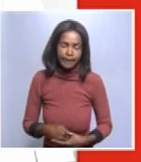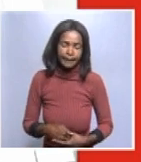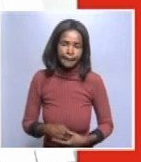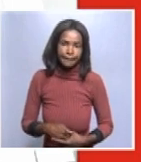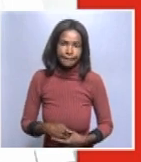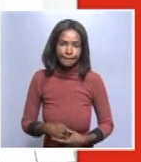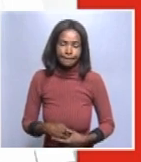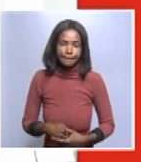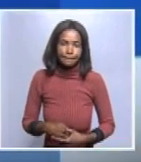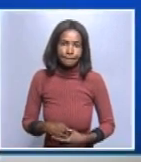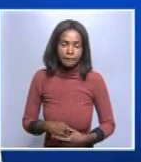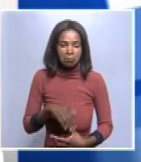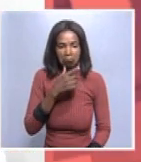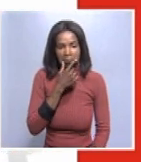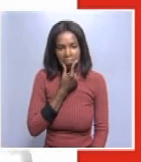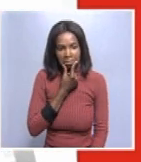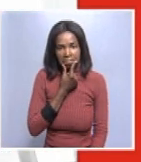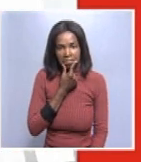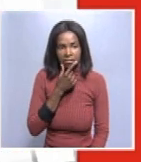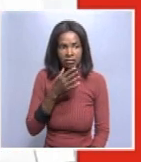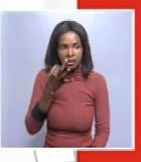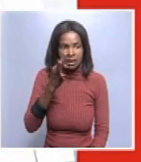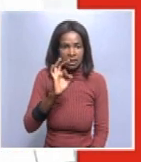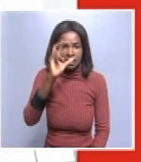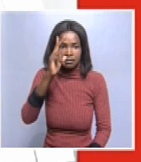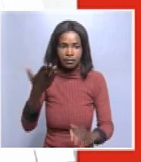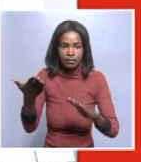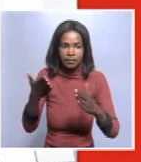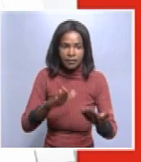3. Omaheke,